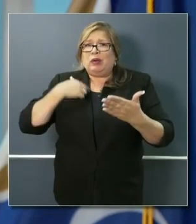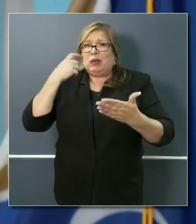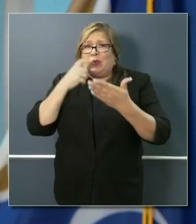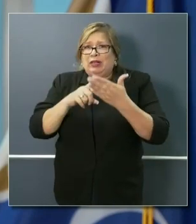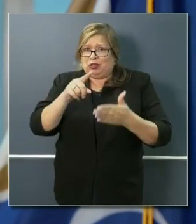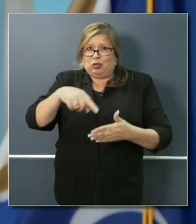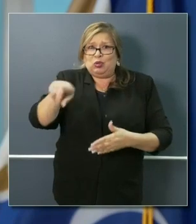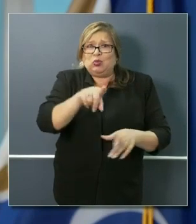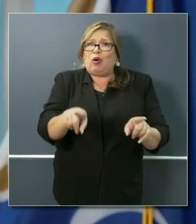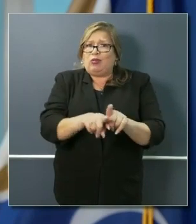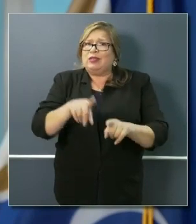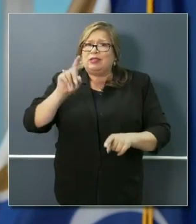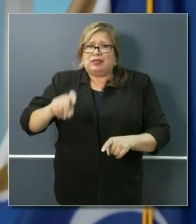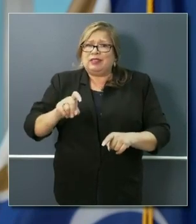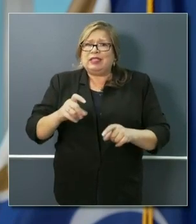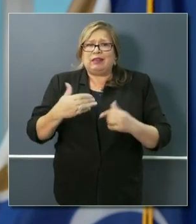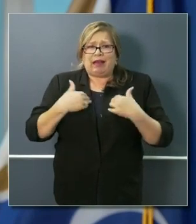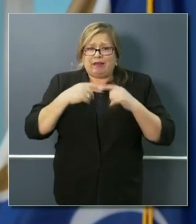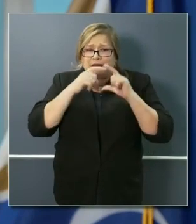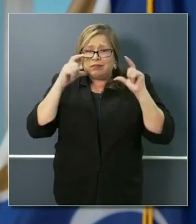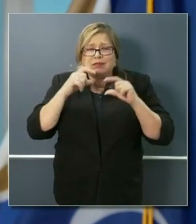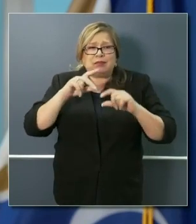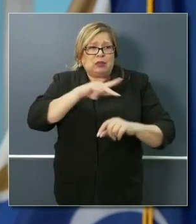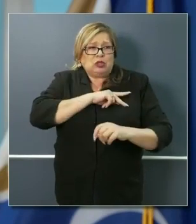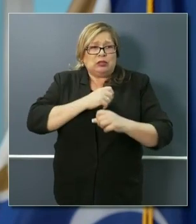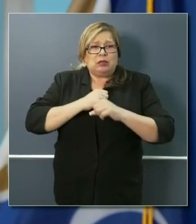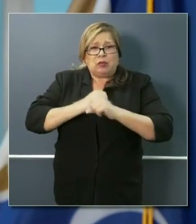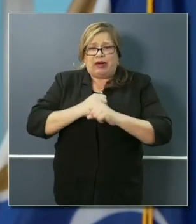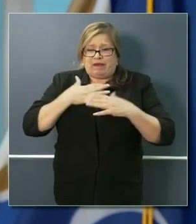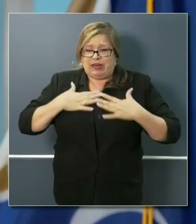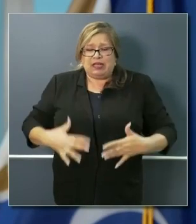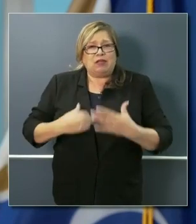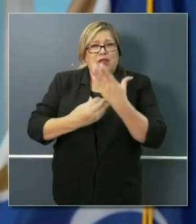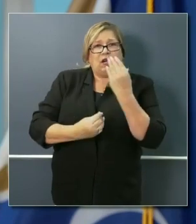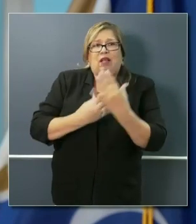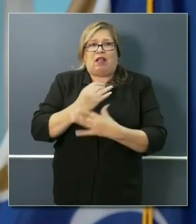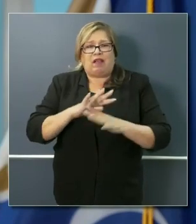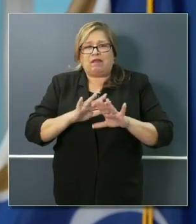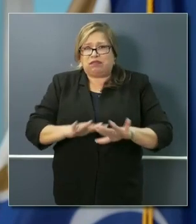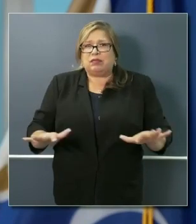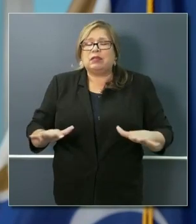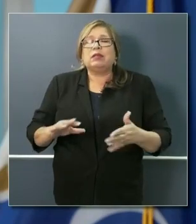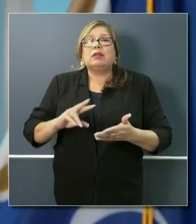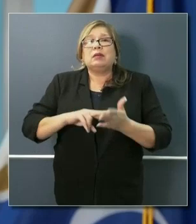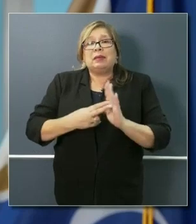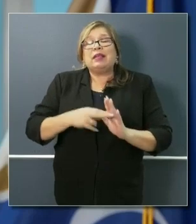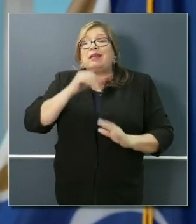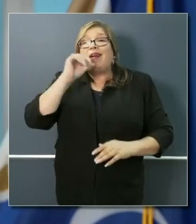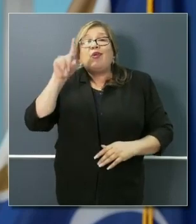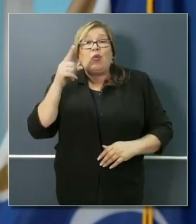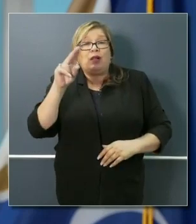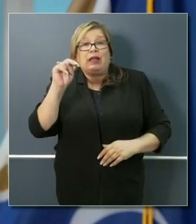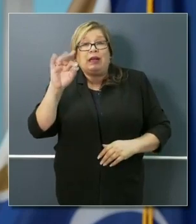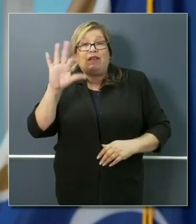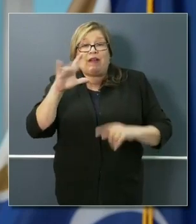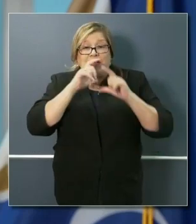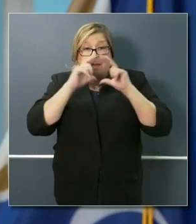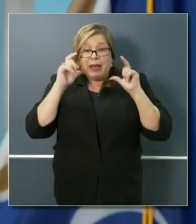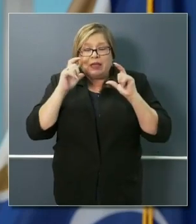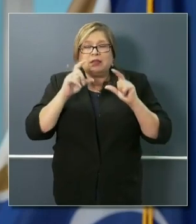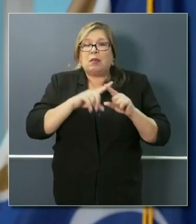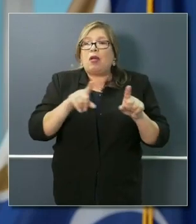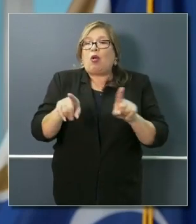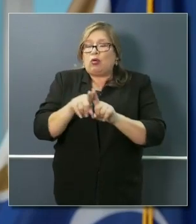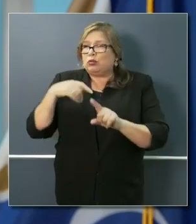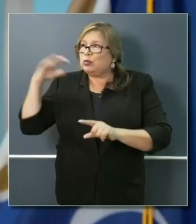you to continue to find this personal protective gear and to do more to source not just N95 masks, but surgical masks